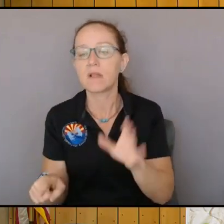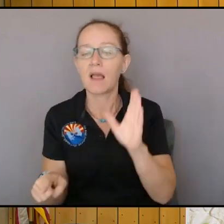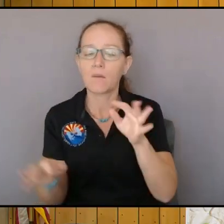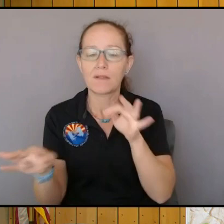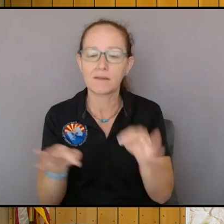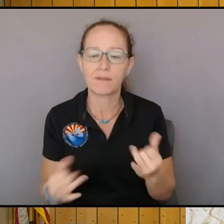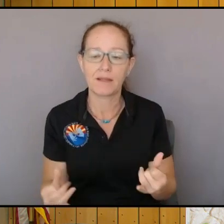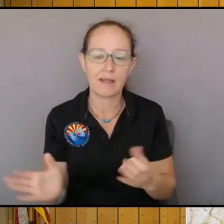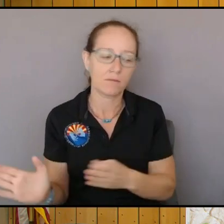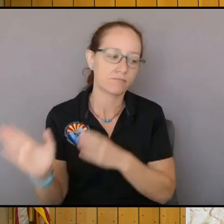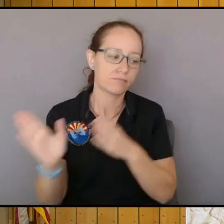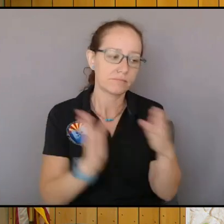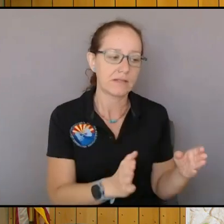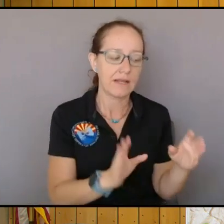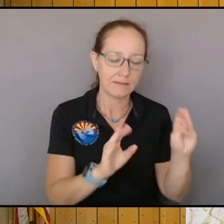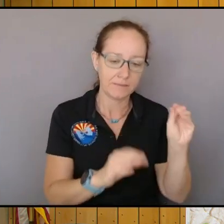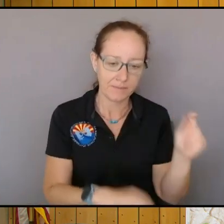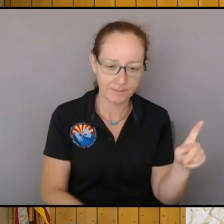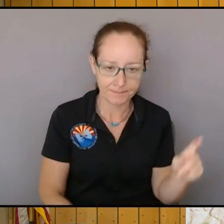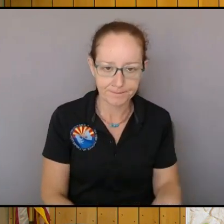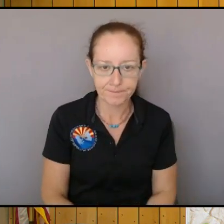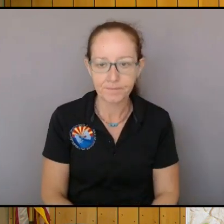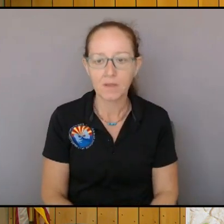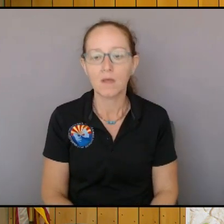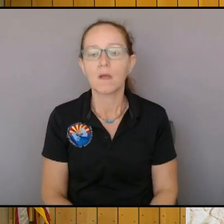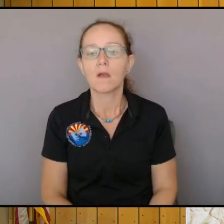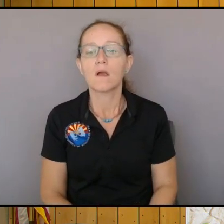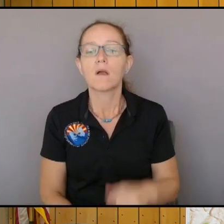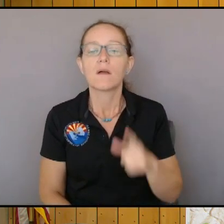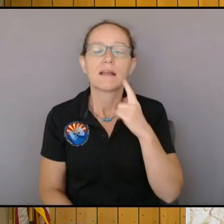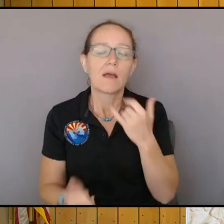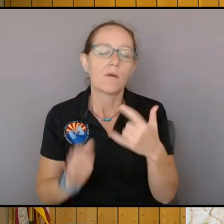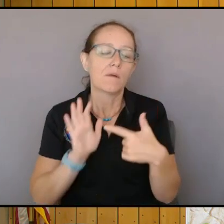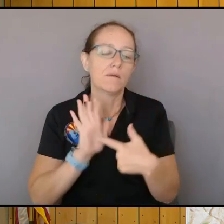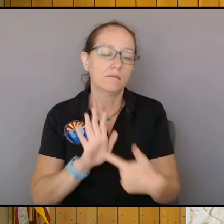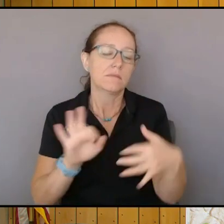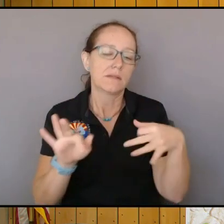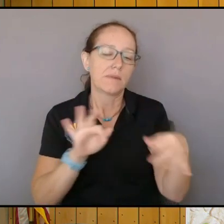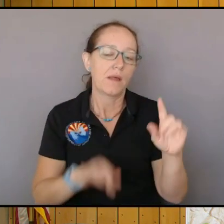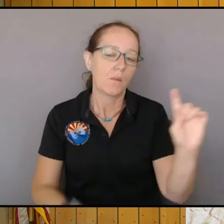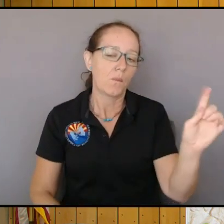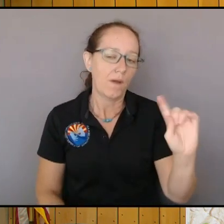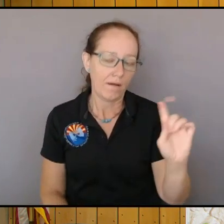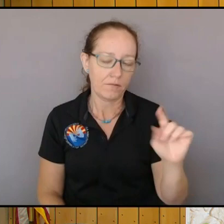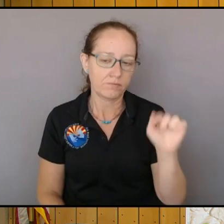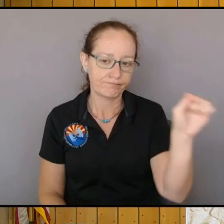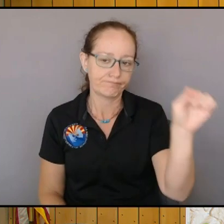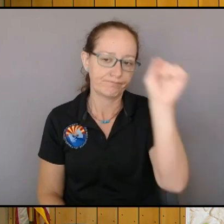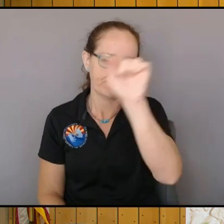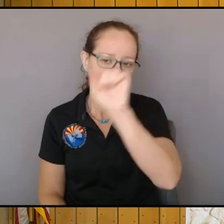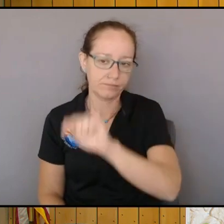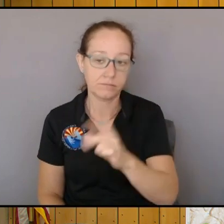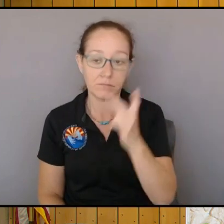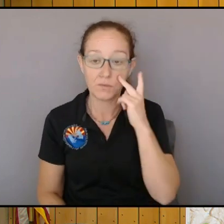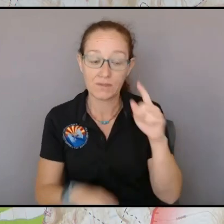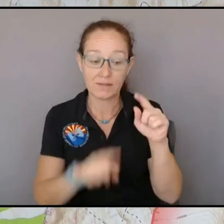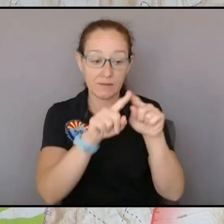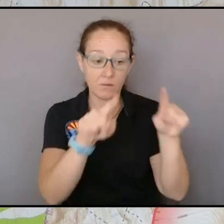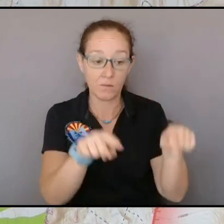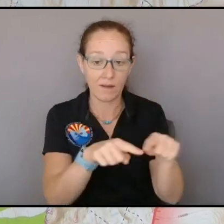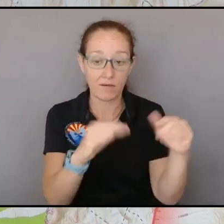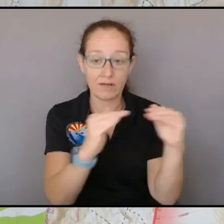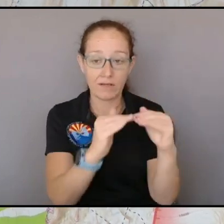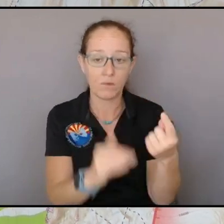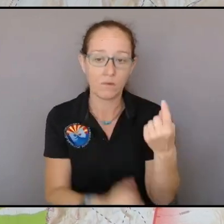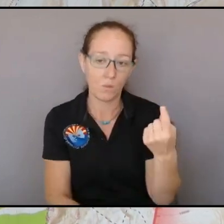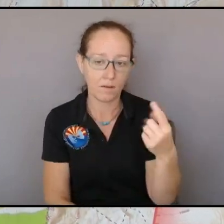all right so to orient you to this blow up section of the fire now remember these these squares right here are a mile so